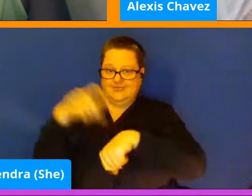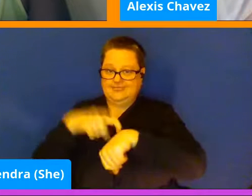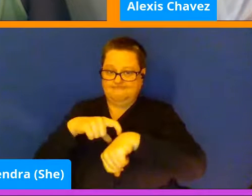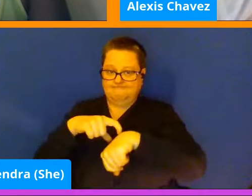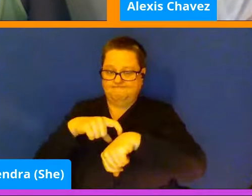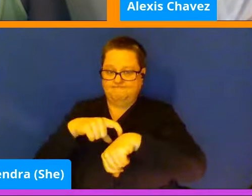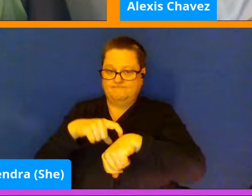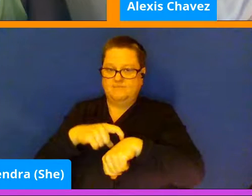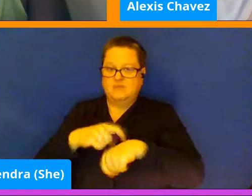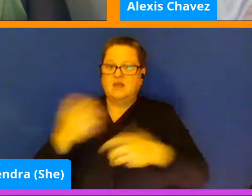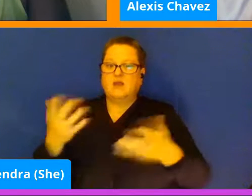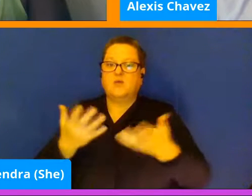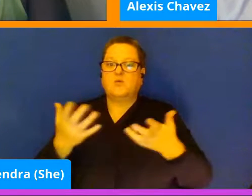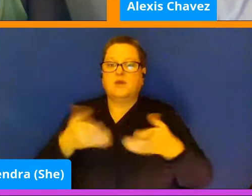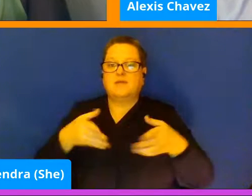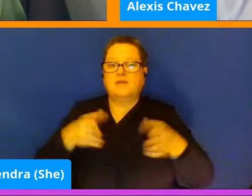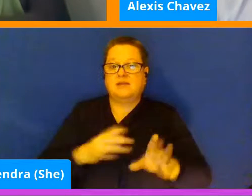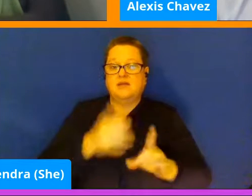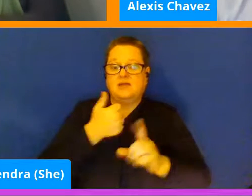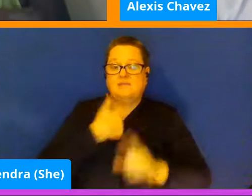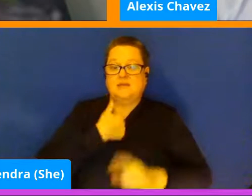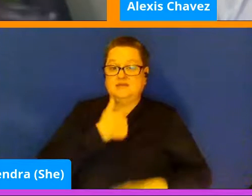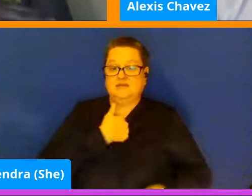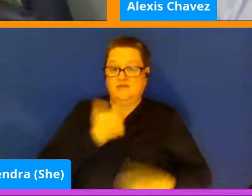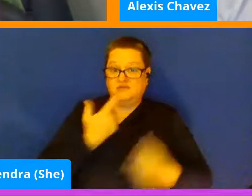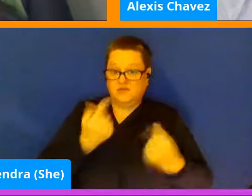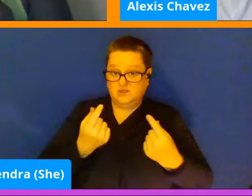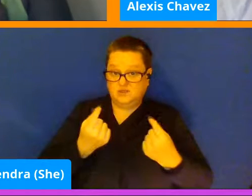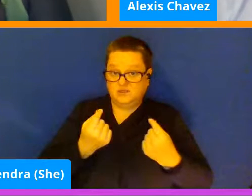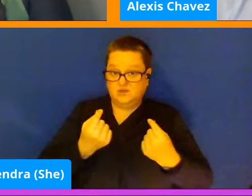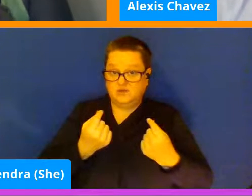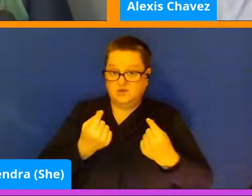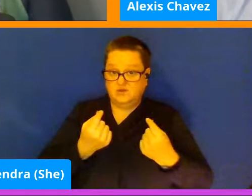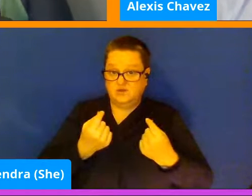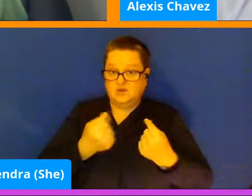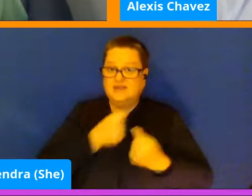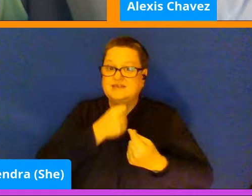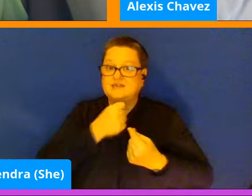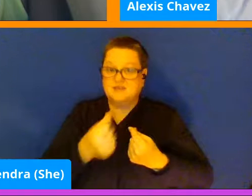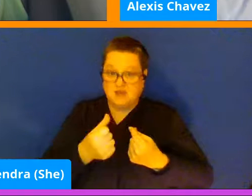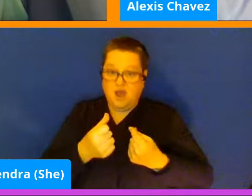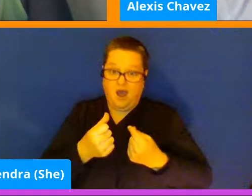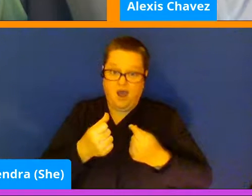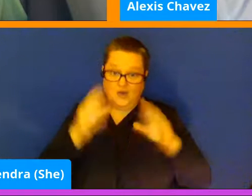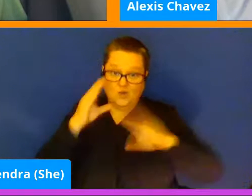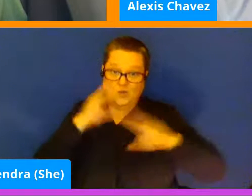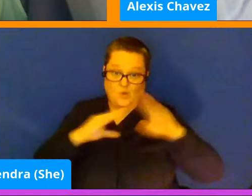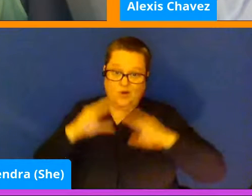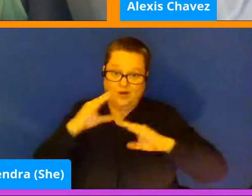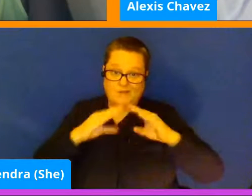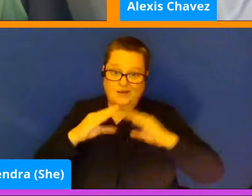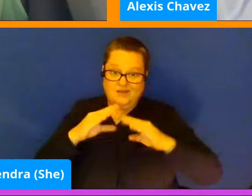allowing myself to do is not worry about it the rest of the time.